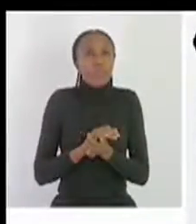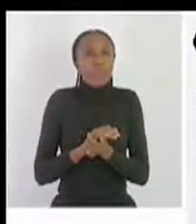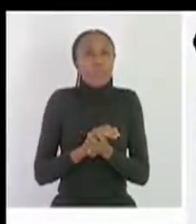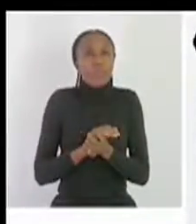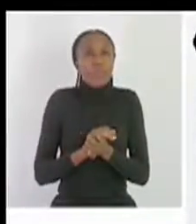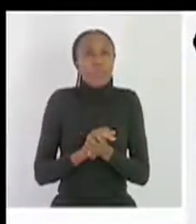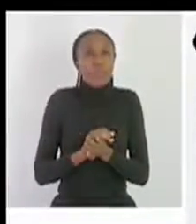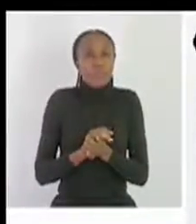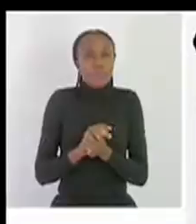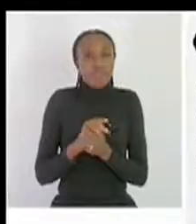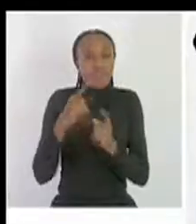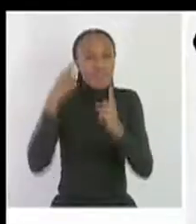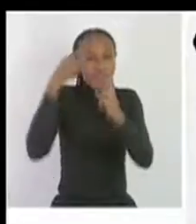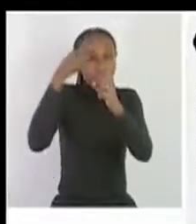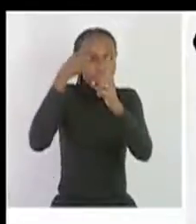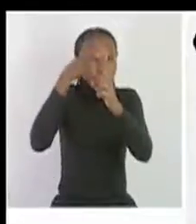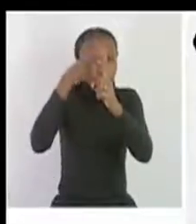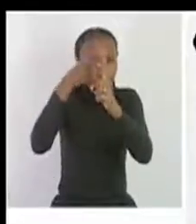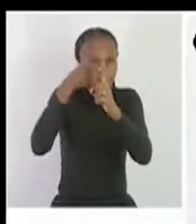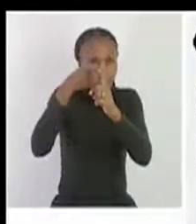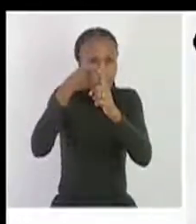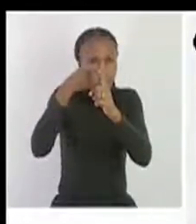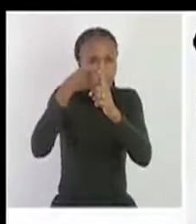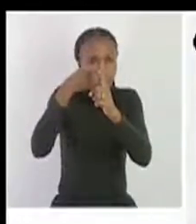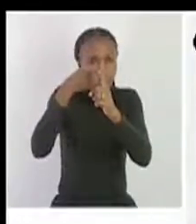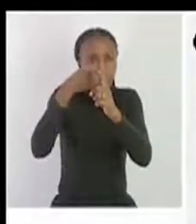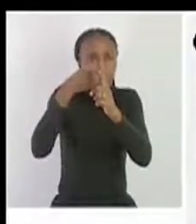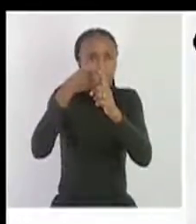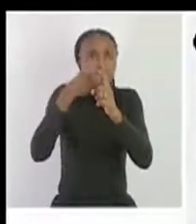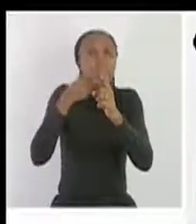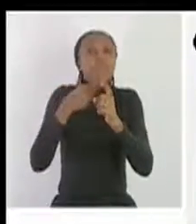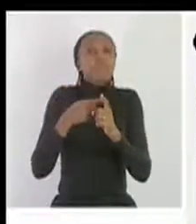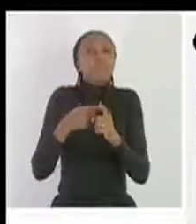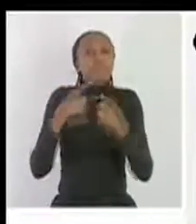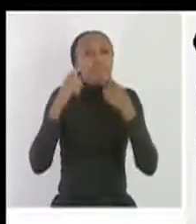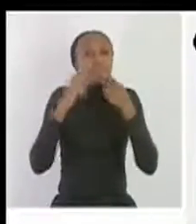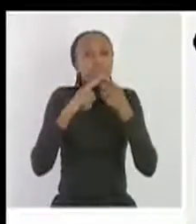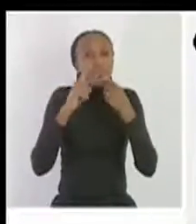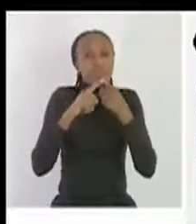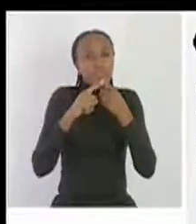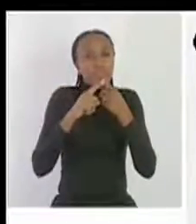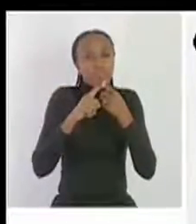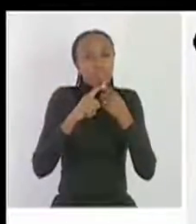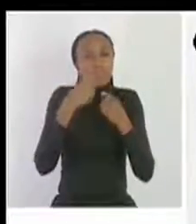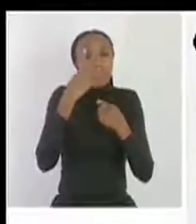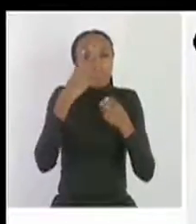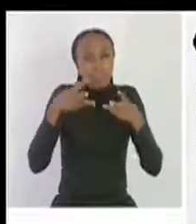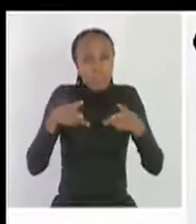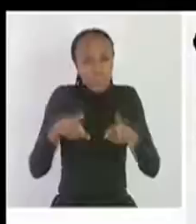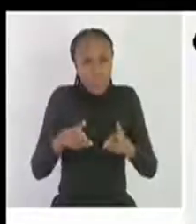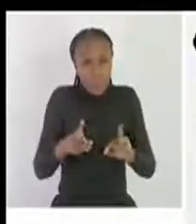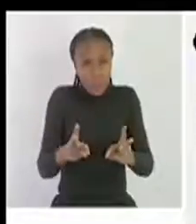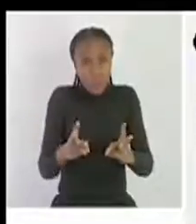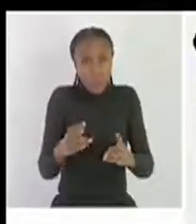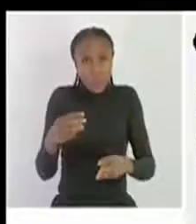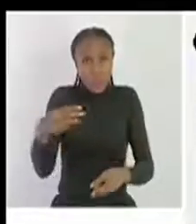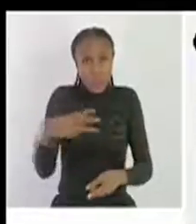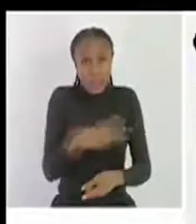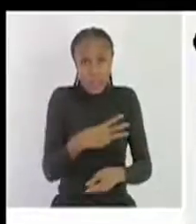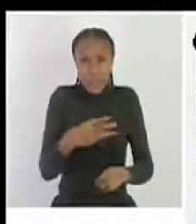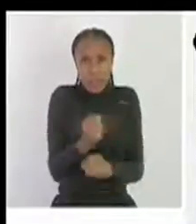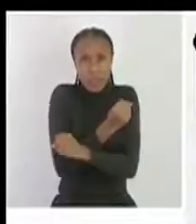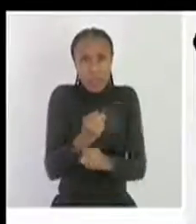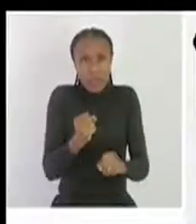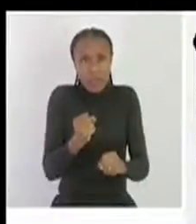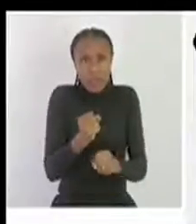where we'll first focus or look at our competences the first competence says that state three ways HIV